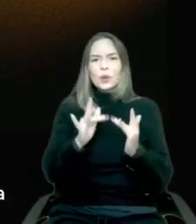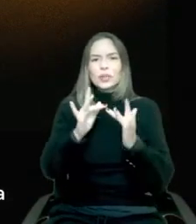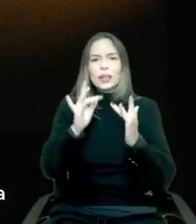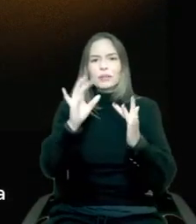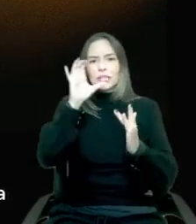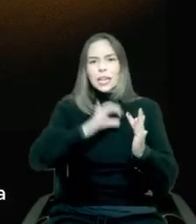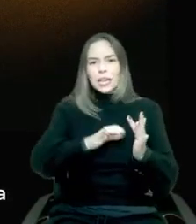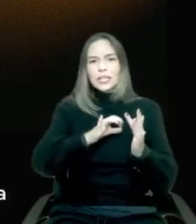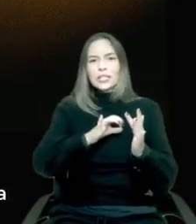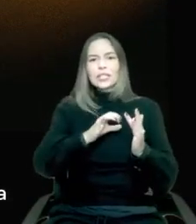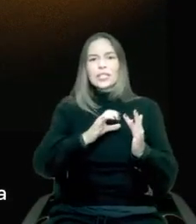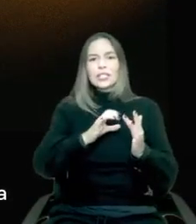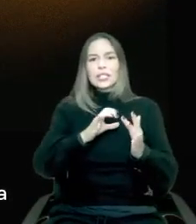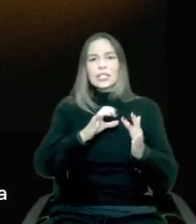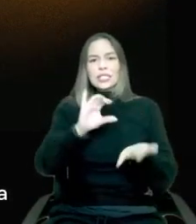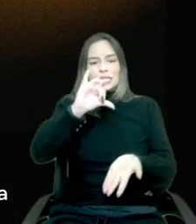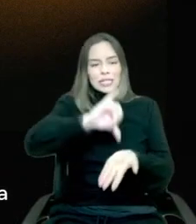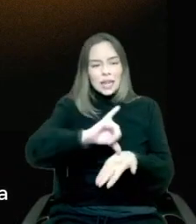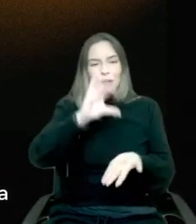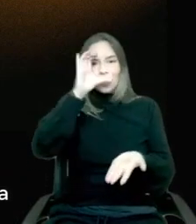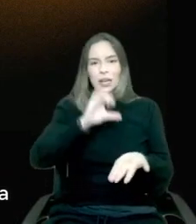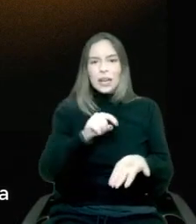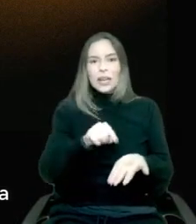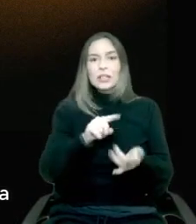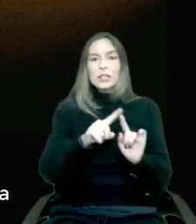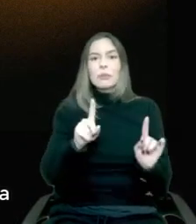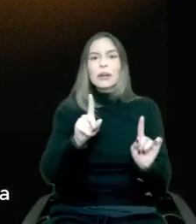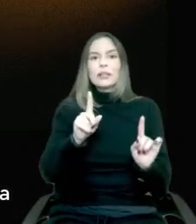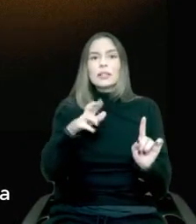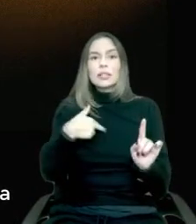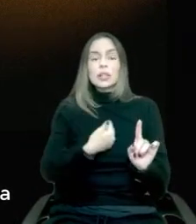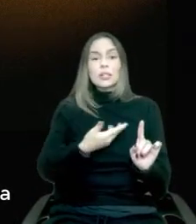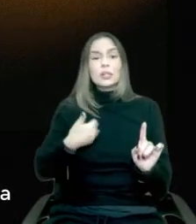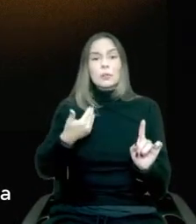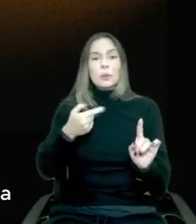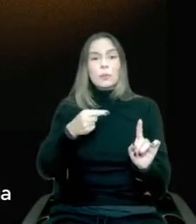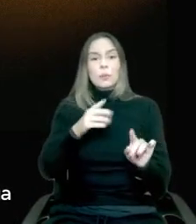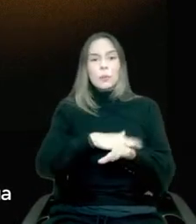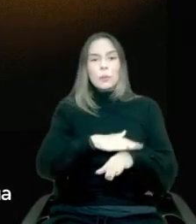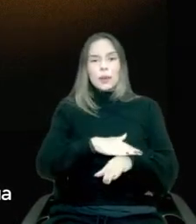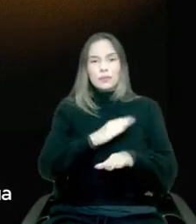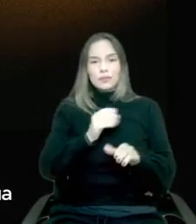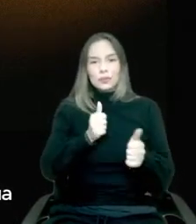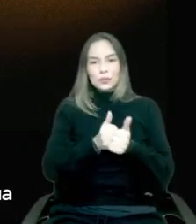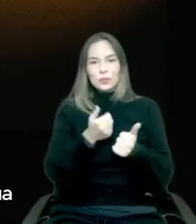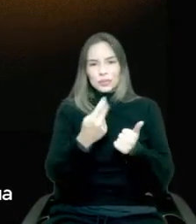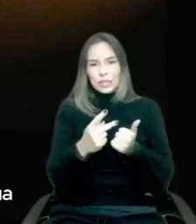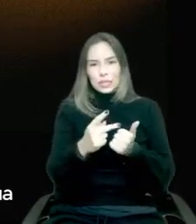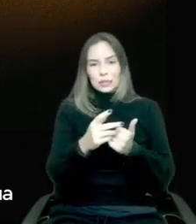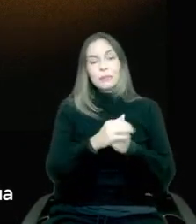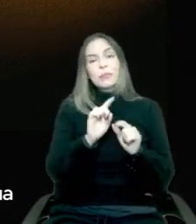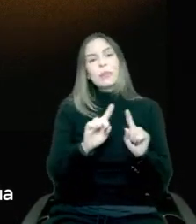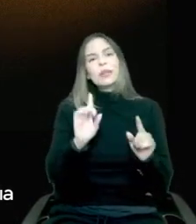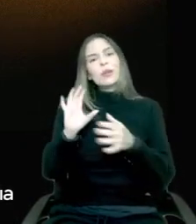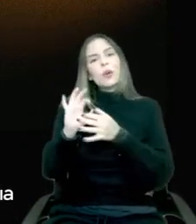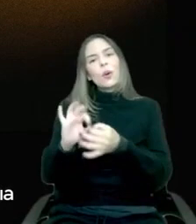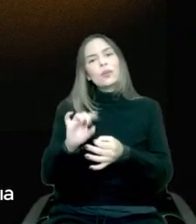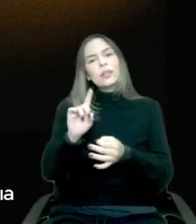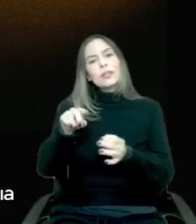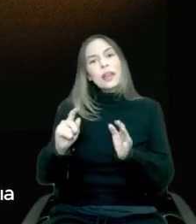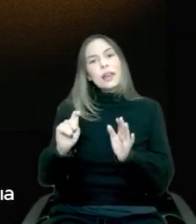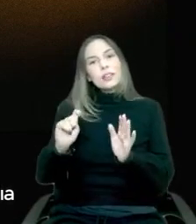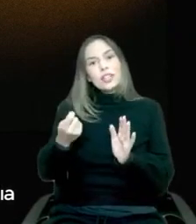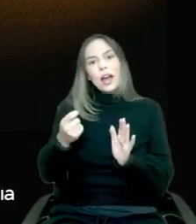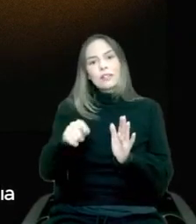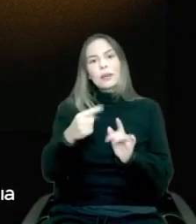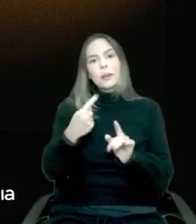customer at the center. But really placing those surprise and delight moments with them. And that context is key. People want to feel seen